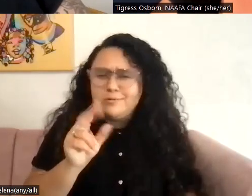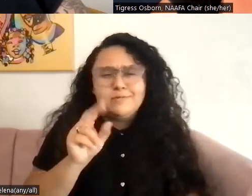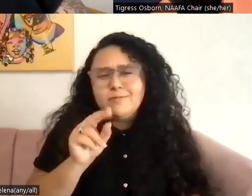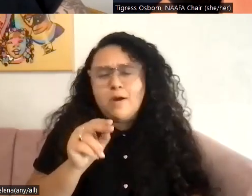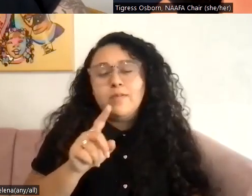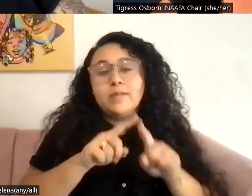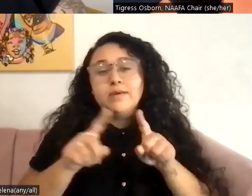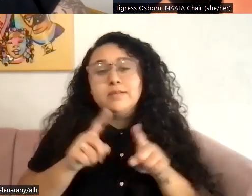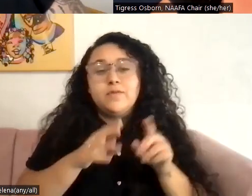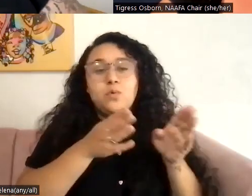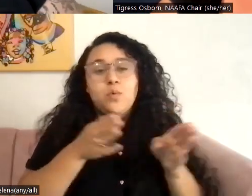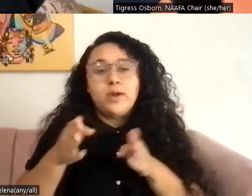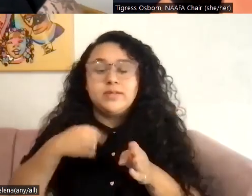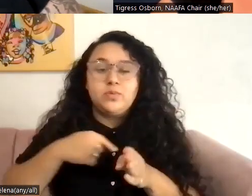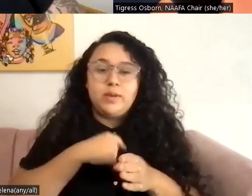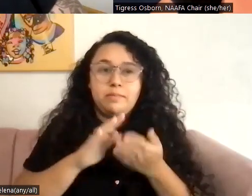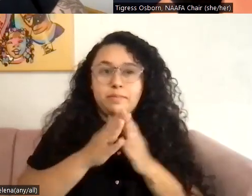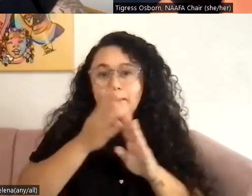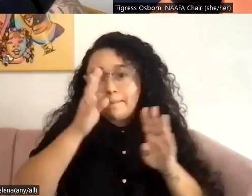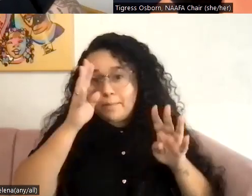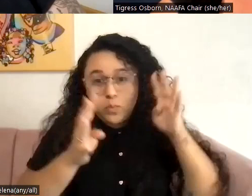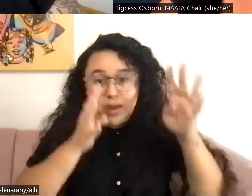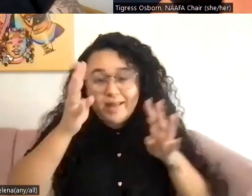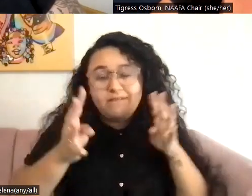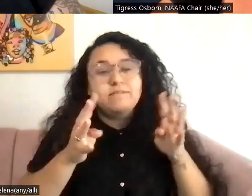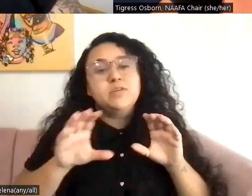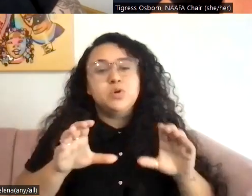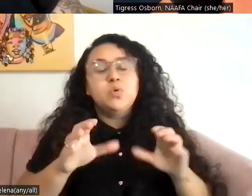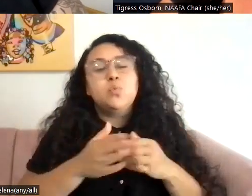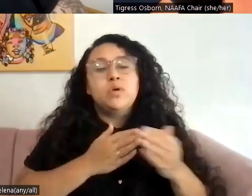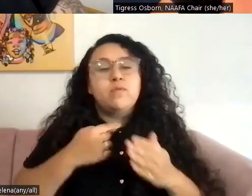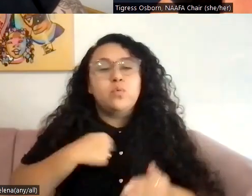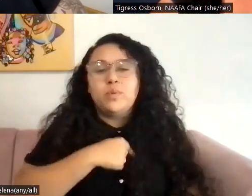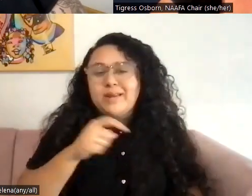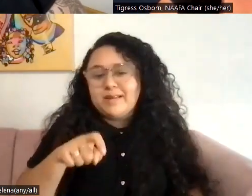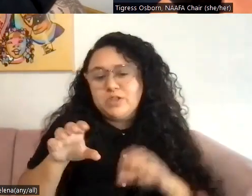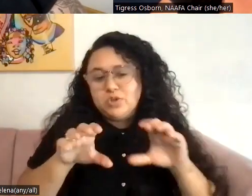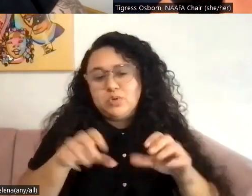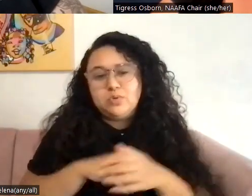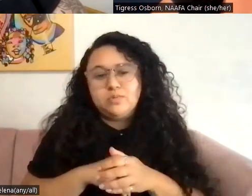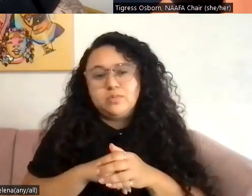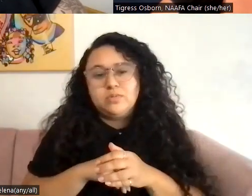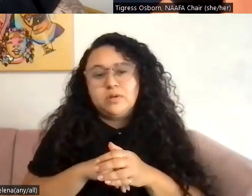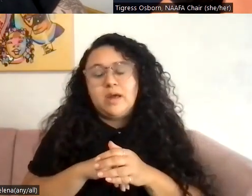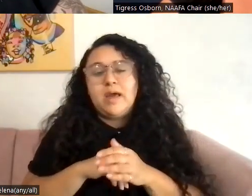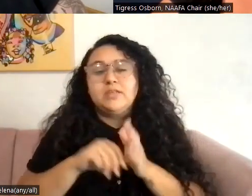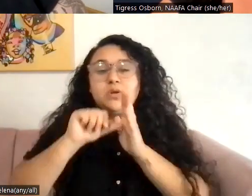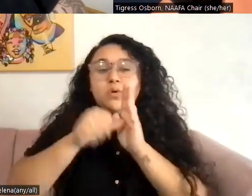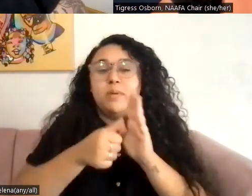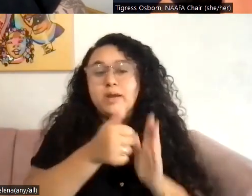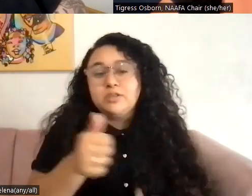of ways when we get creative to do all the things we need to do. It's around reminding yourself that